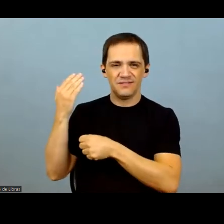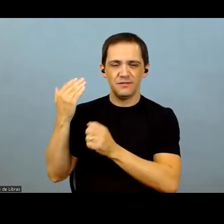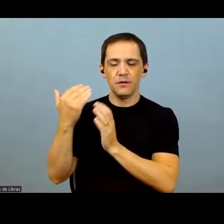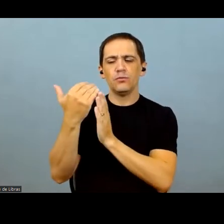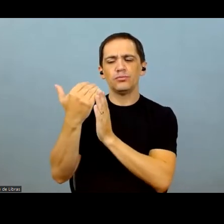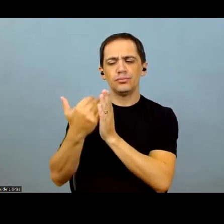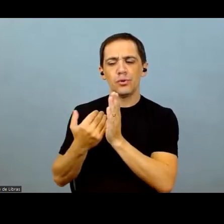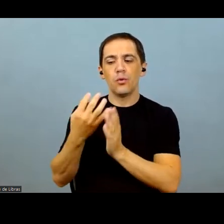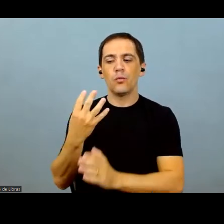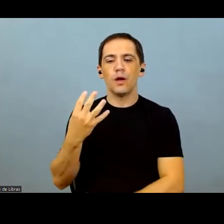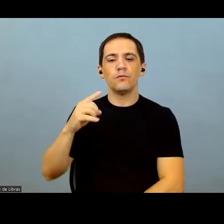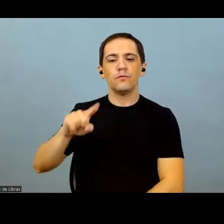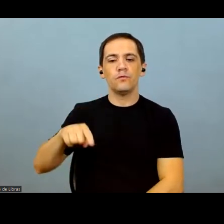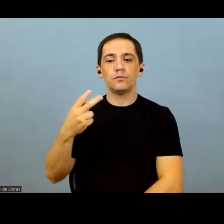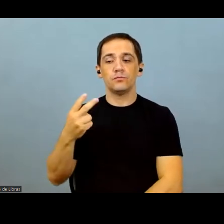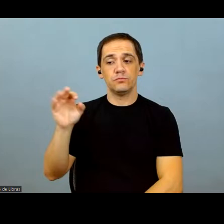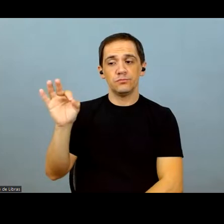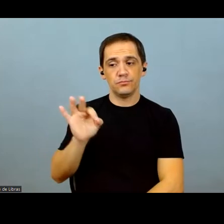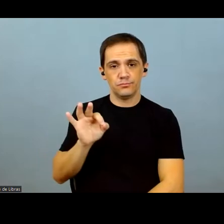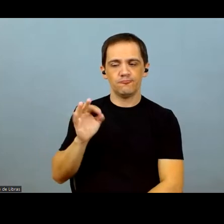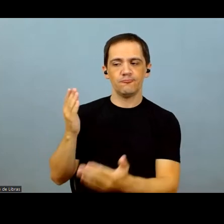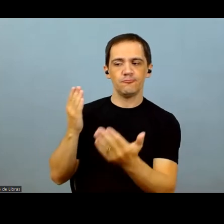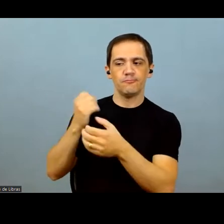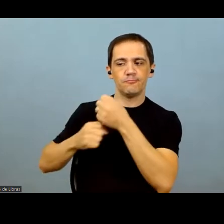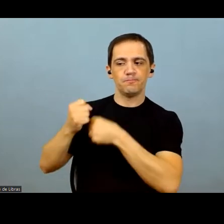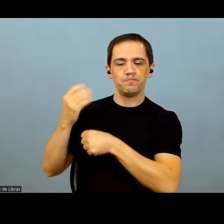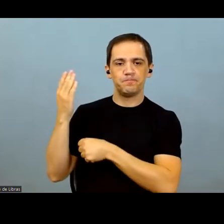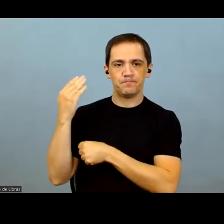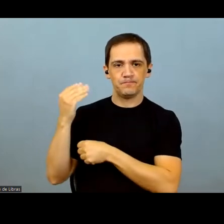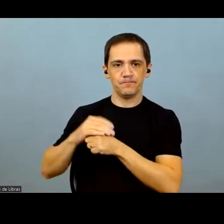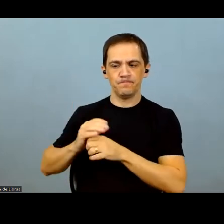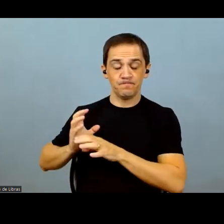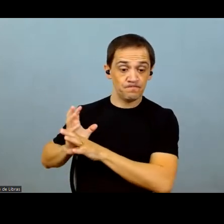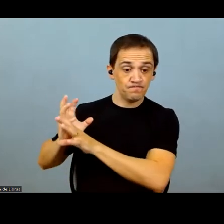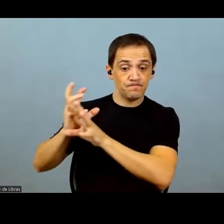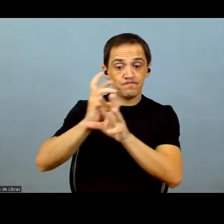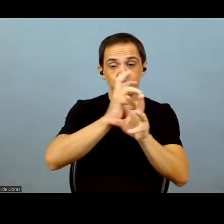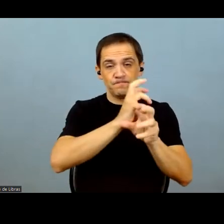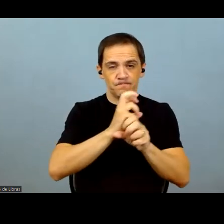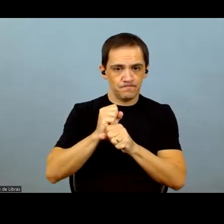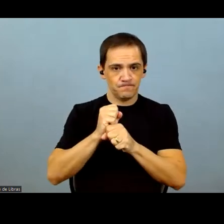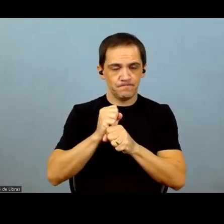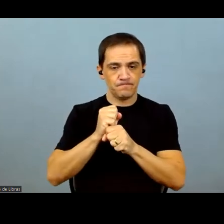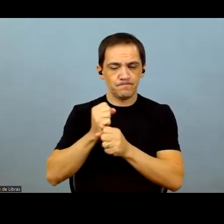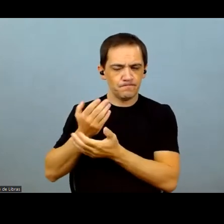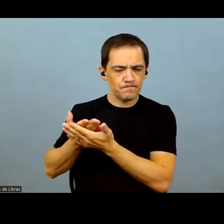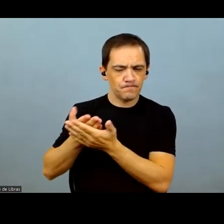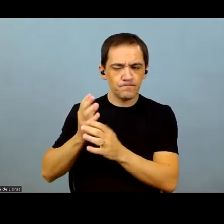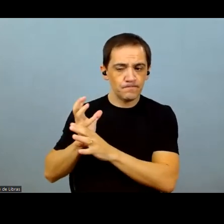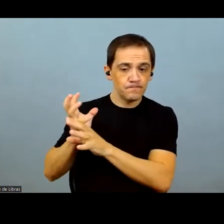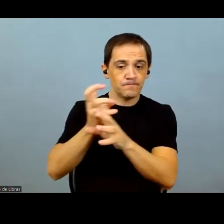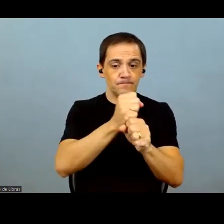And cotton, well, cotton productivity is 4.2% lower.